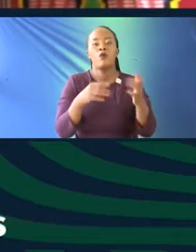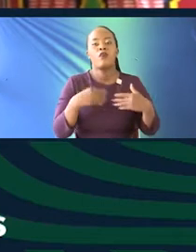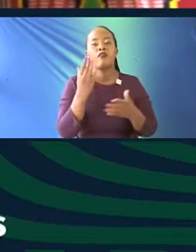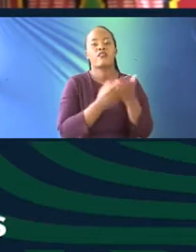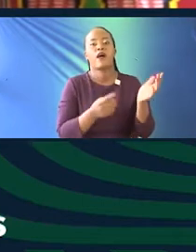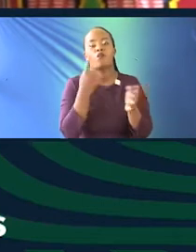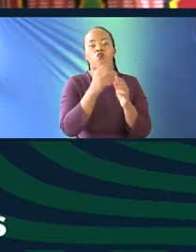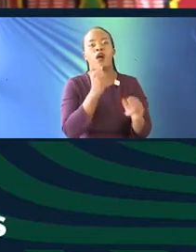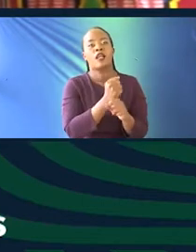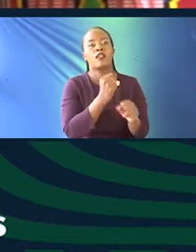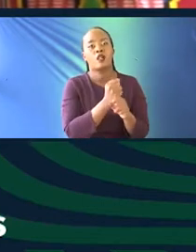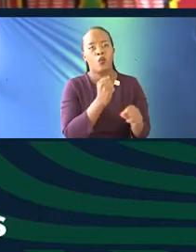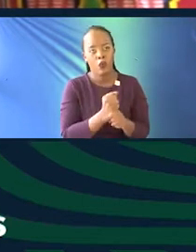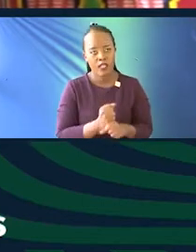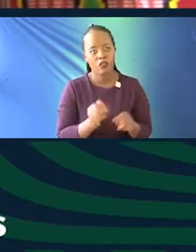working with us at that capacity.